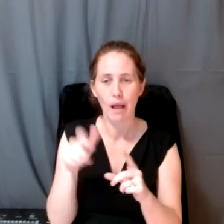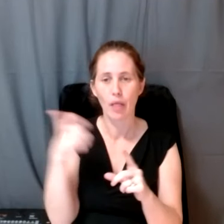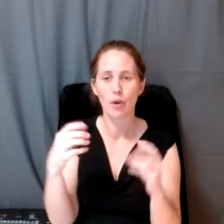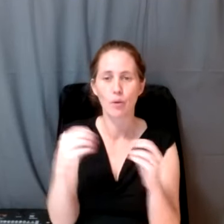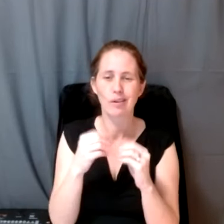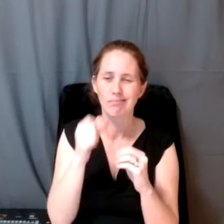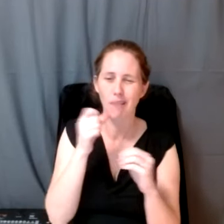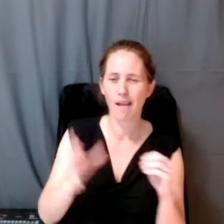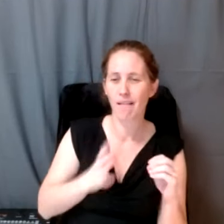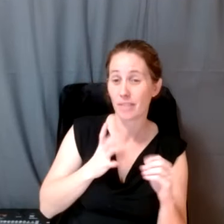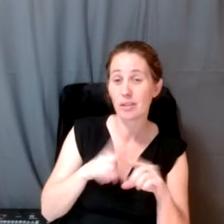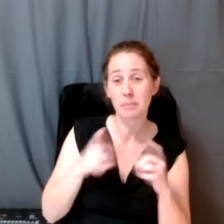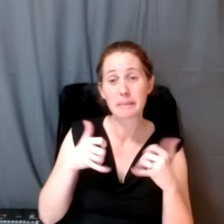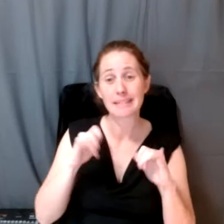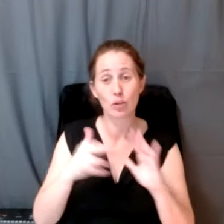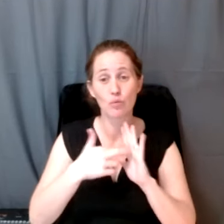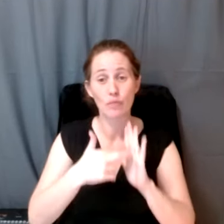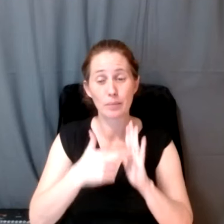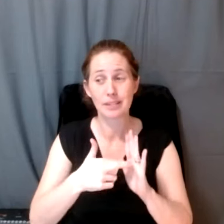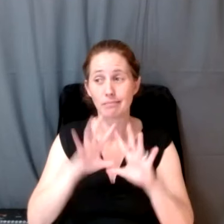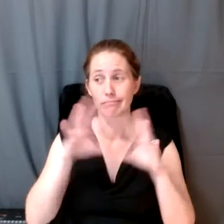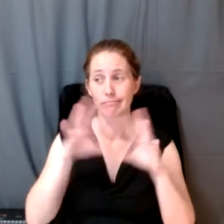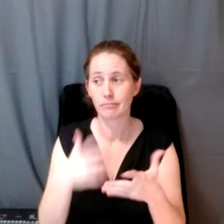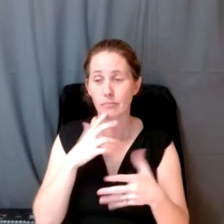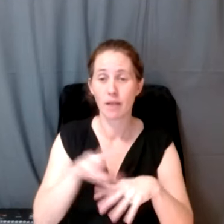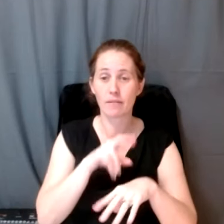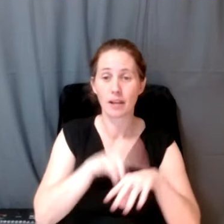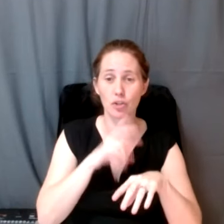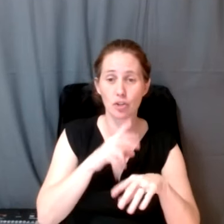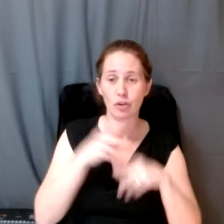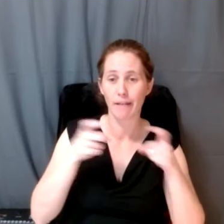unofficial, but still representative of tribal governance.